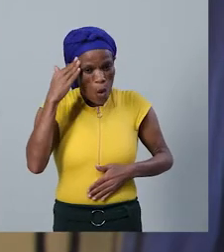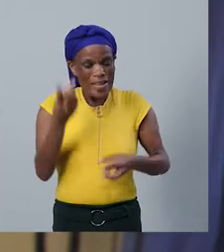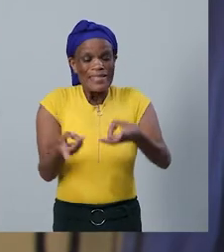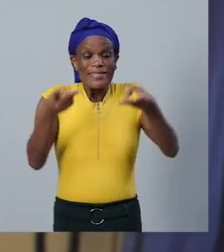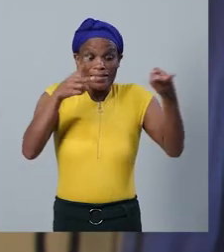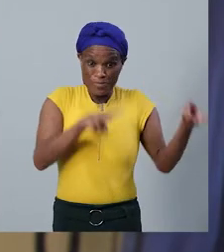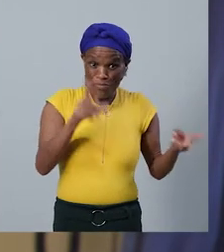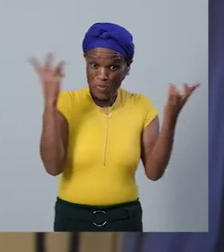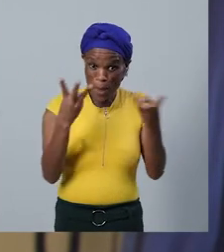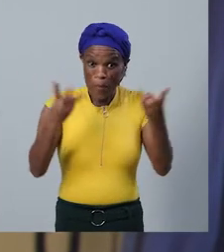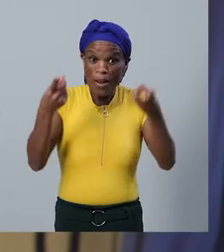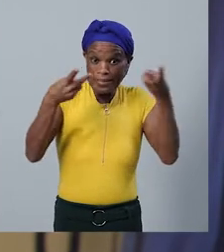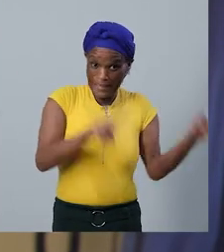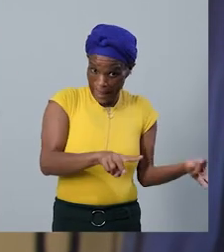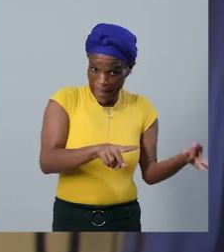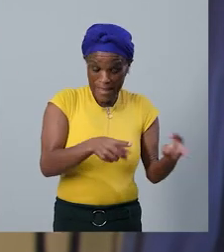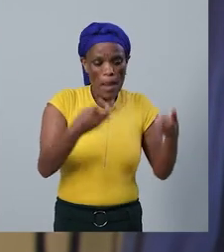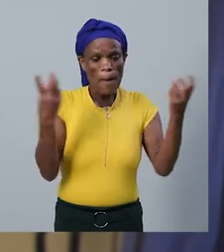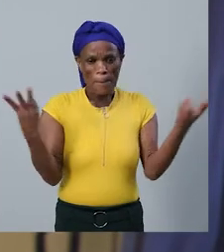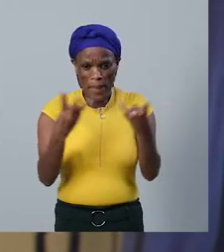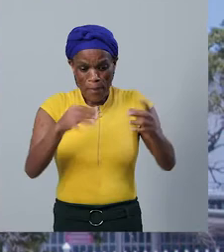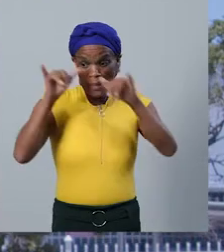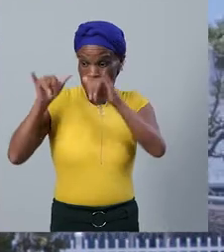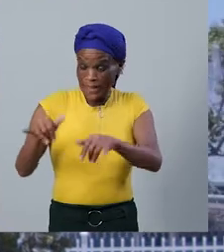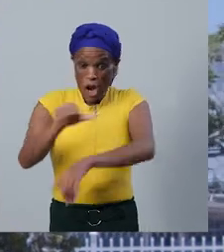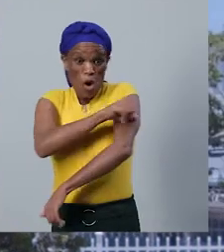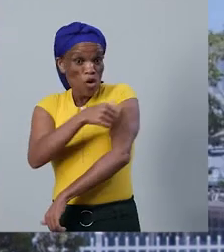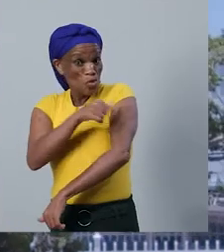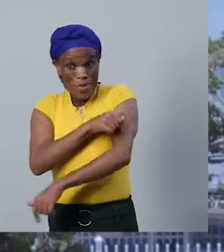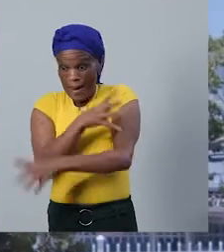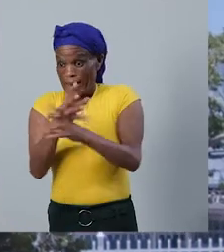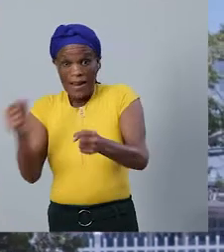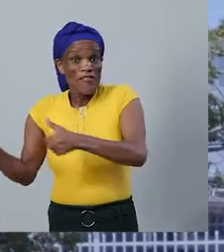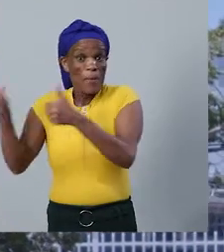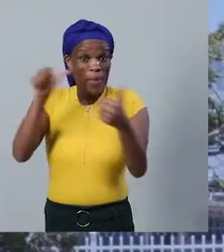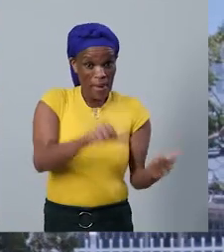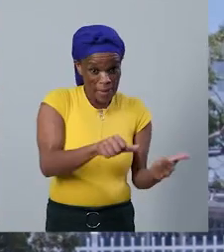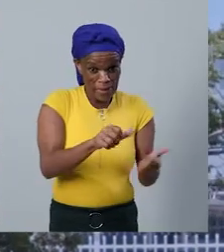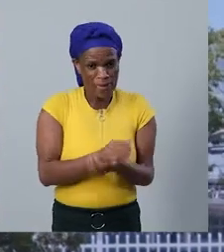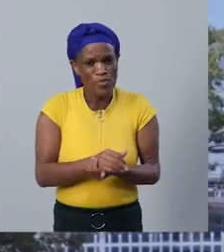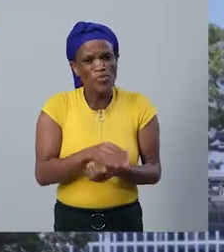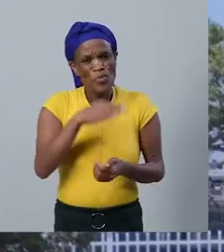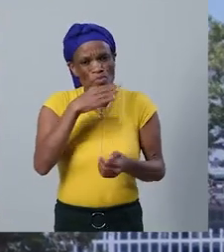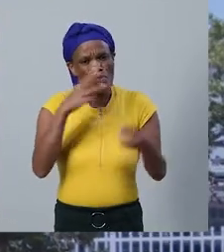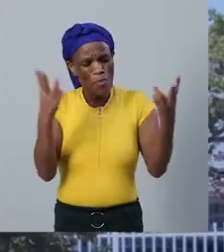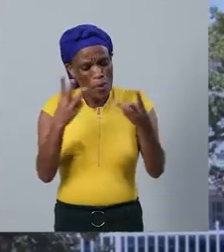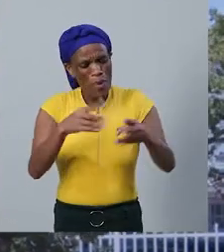I got to I don't know what to I'm your baby. I don't know what to do. I'm so happy.